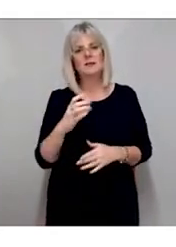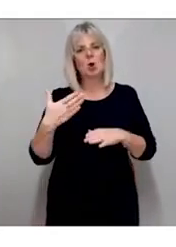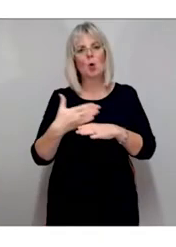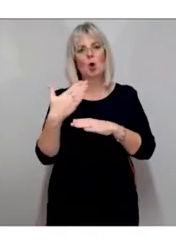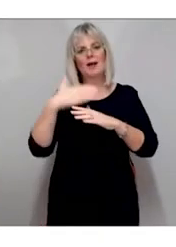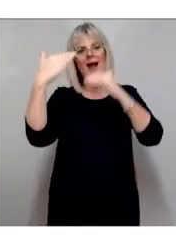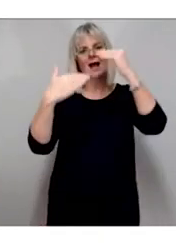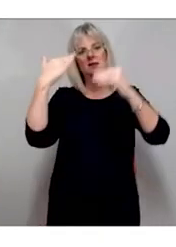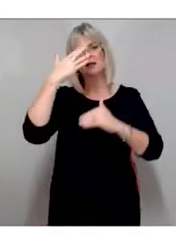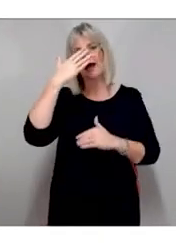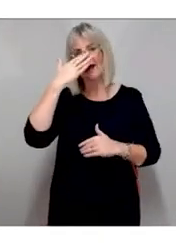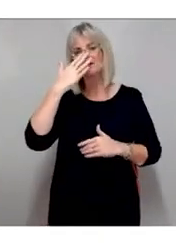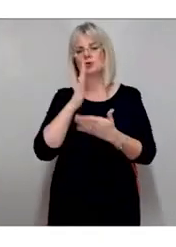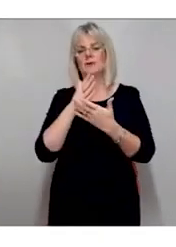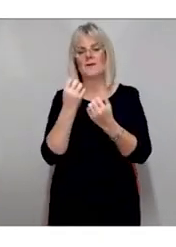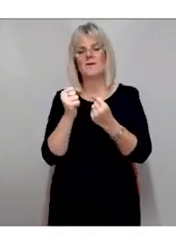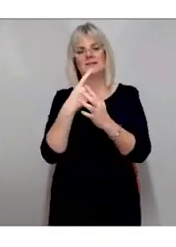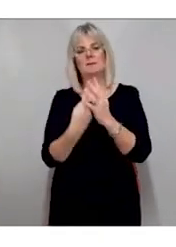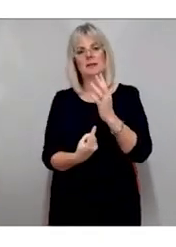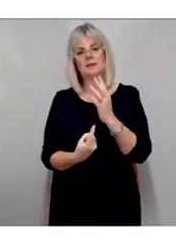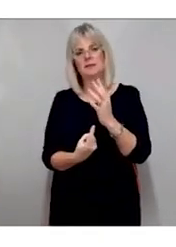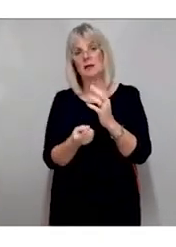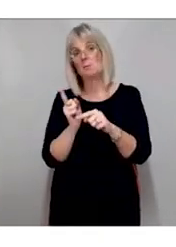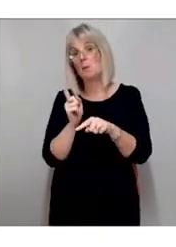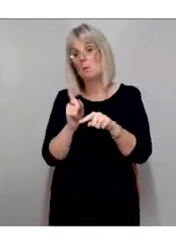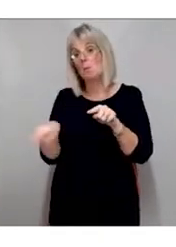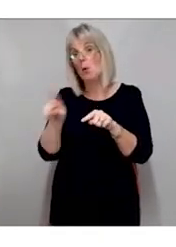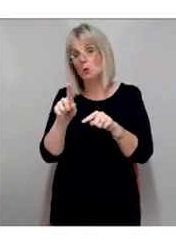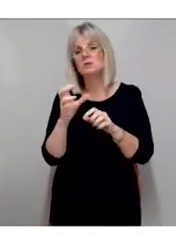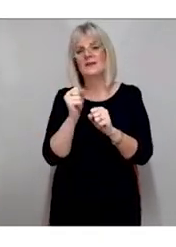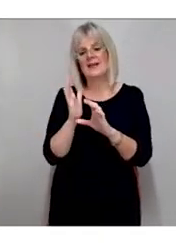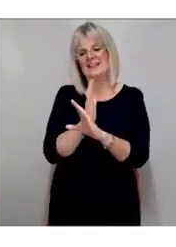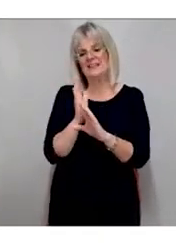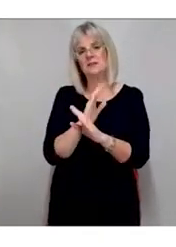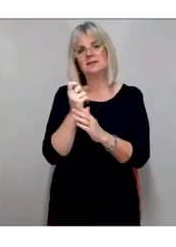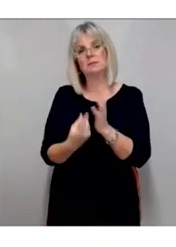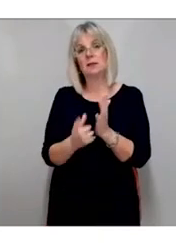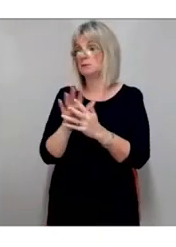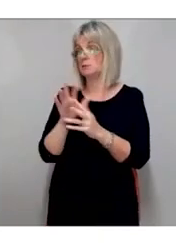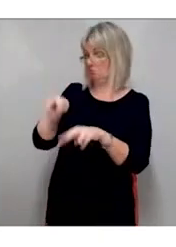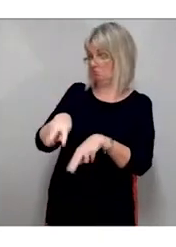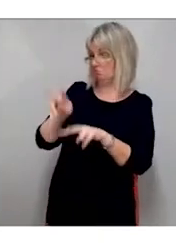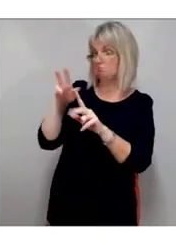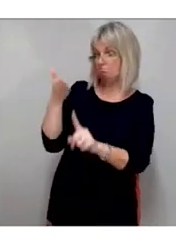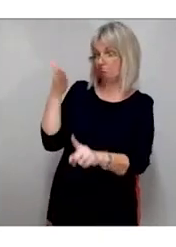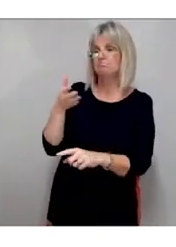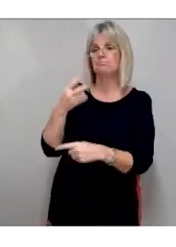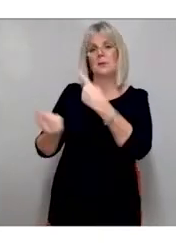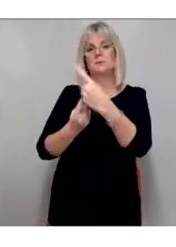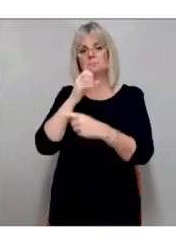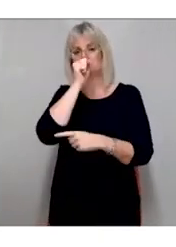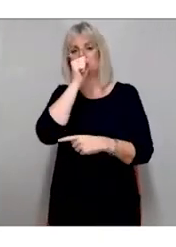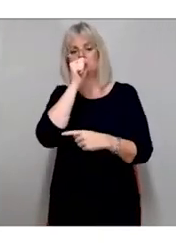are hidden, which means that you may not be aware of it, and individuals may not wish to disclose it.